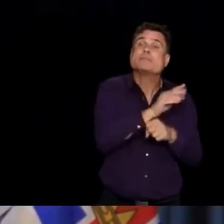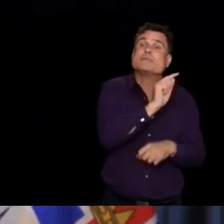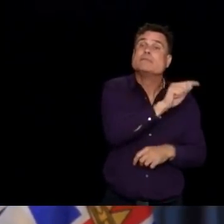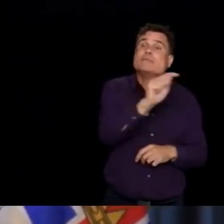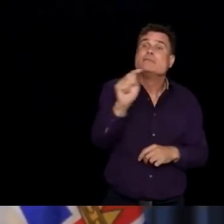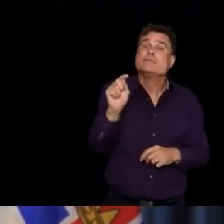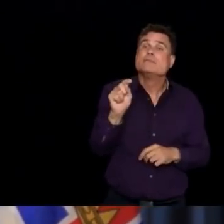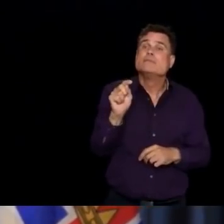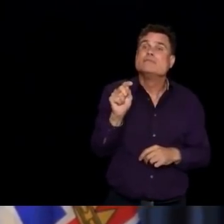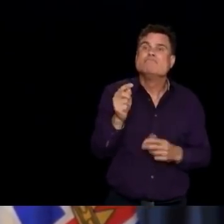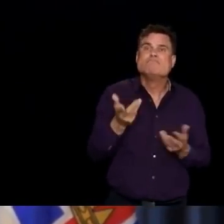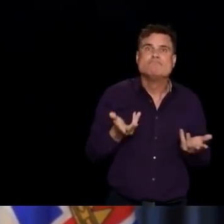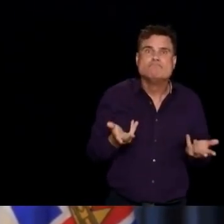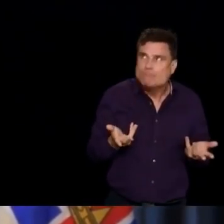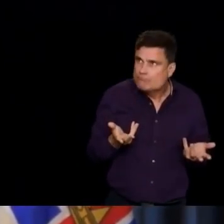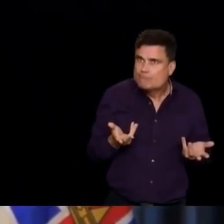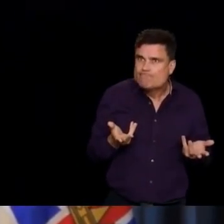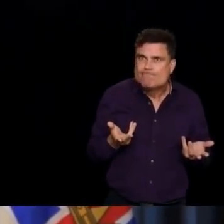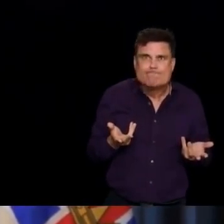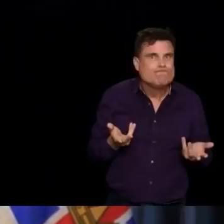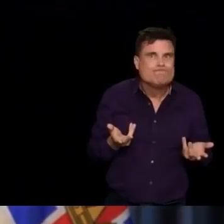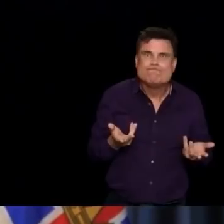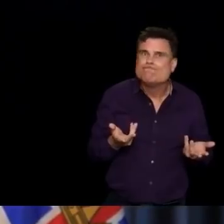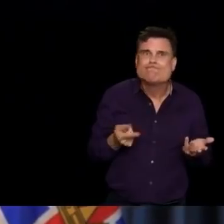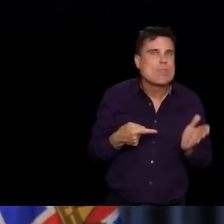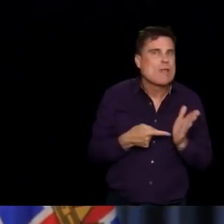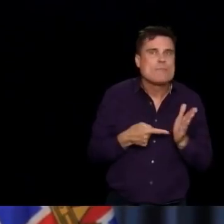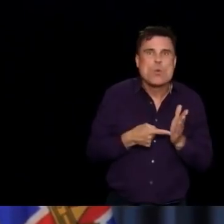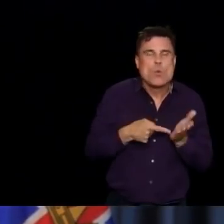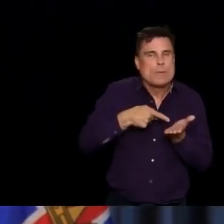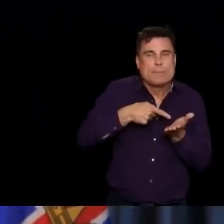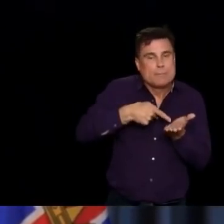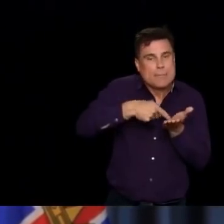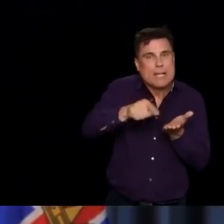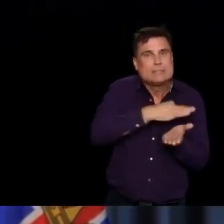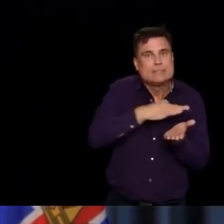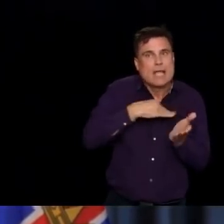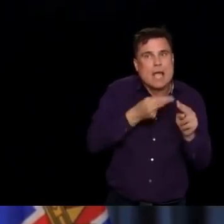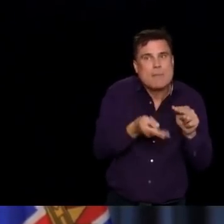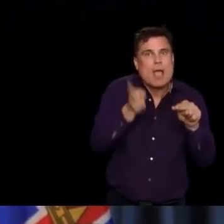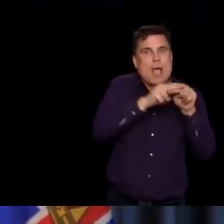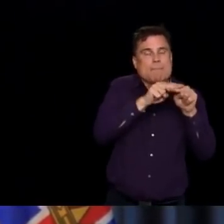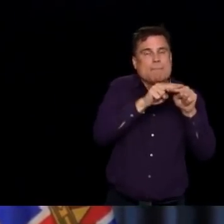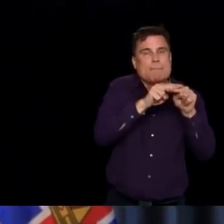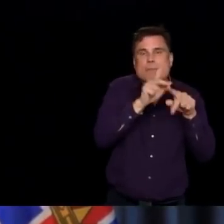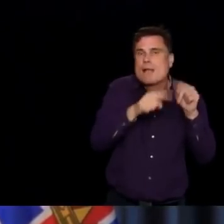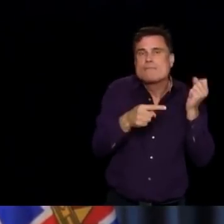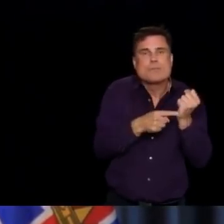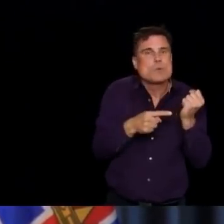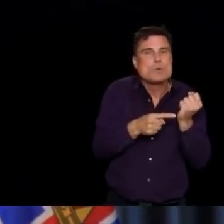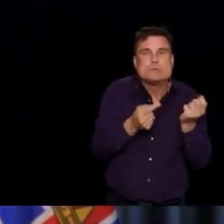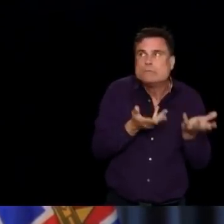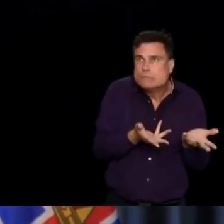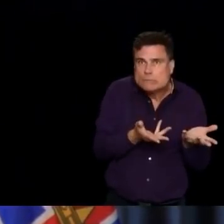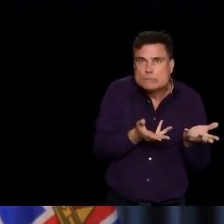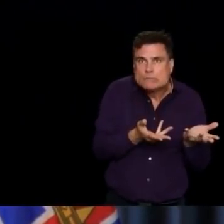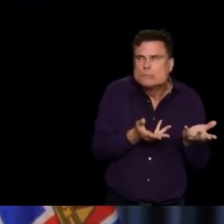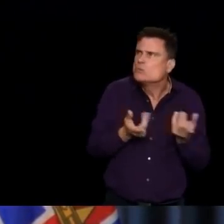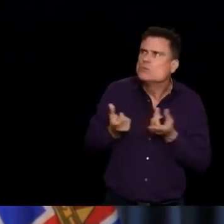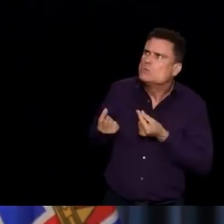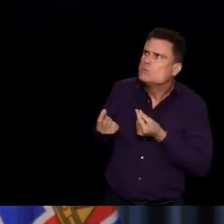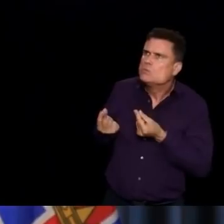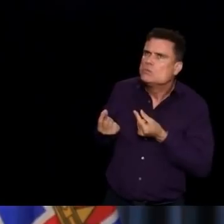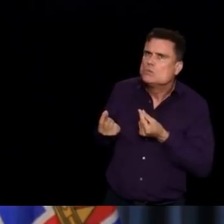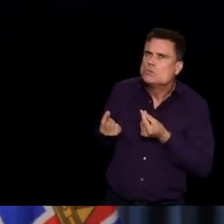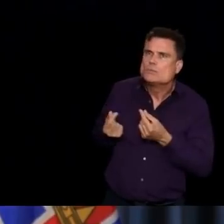a publicly funded home, which may pay more? Well, you're specifically referring, I think, to the pandemic pay proposal. There's two